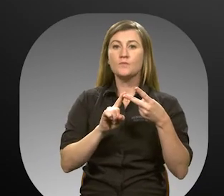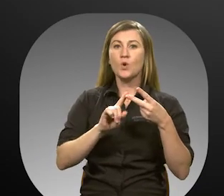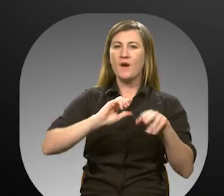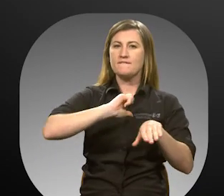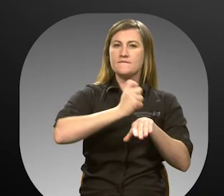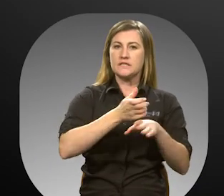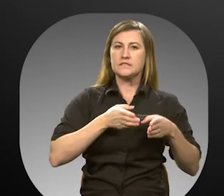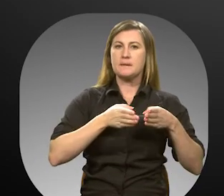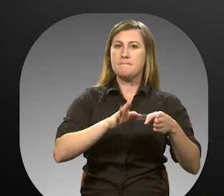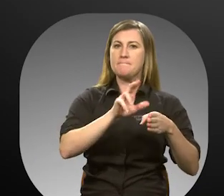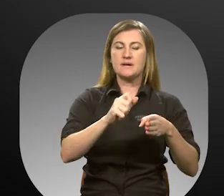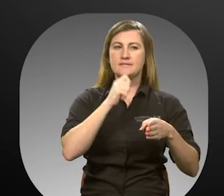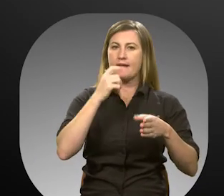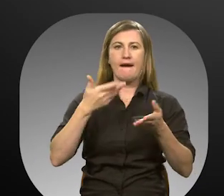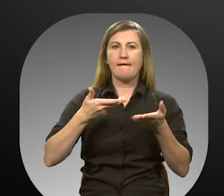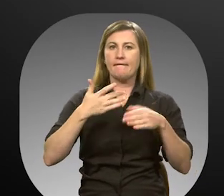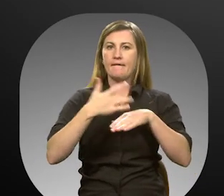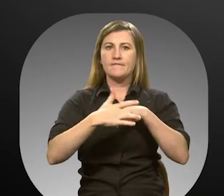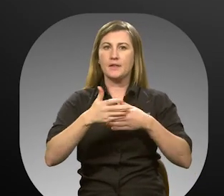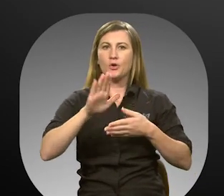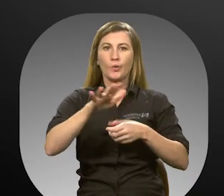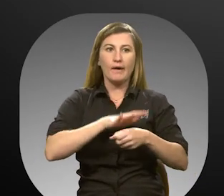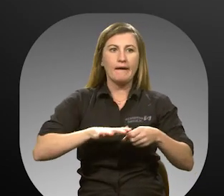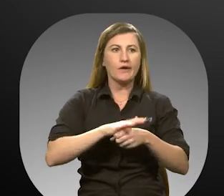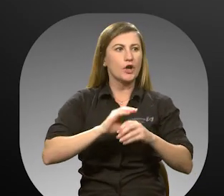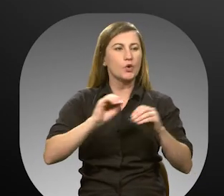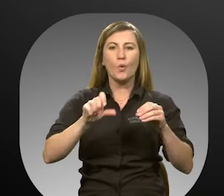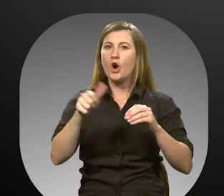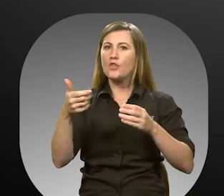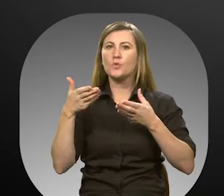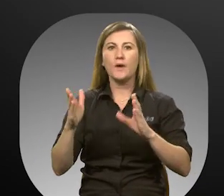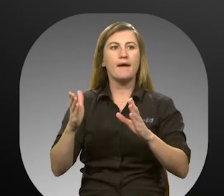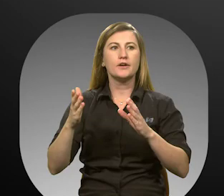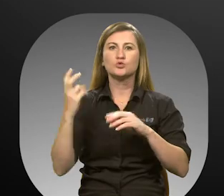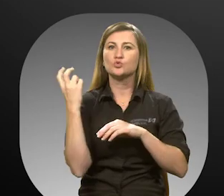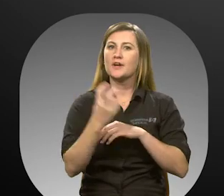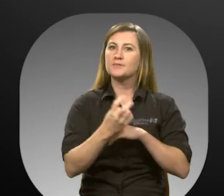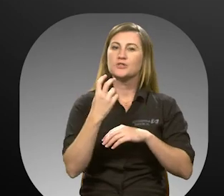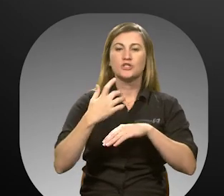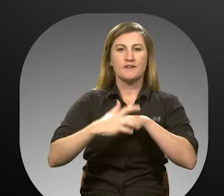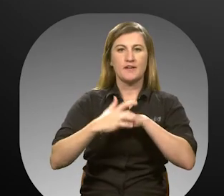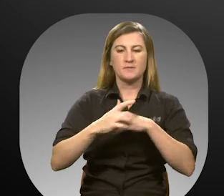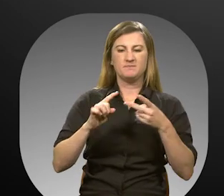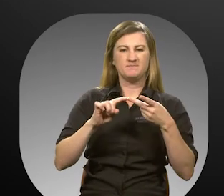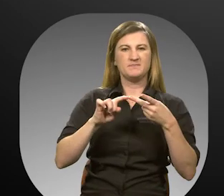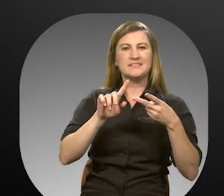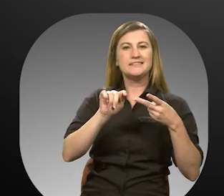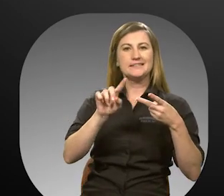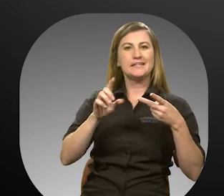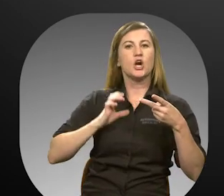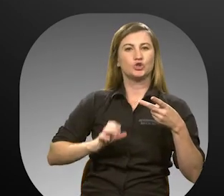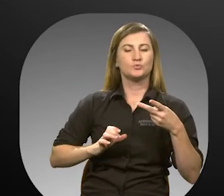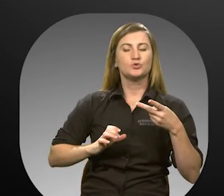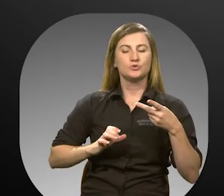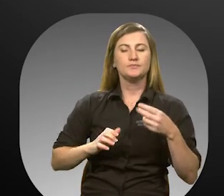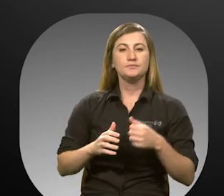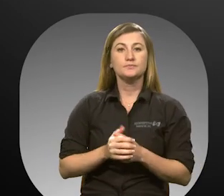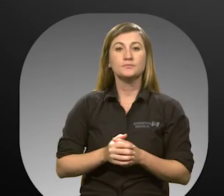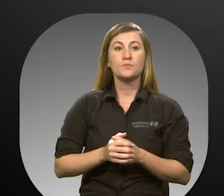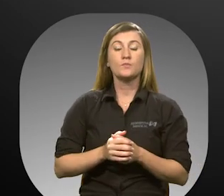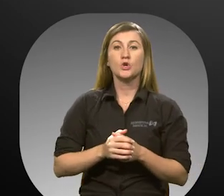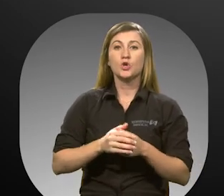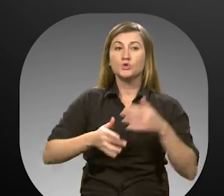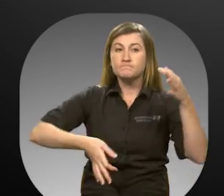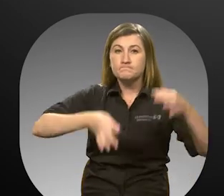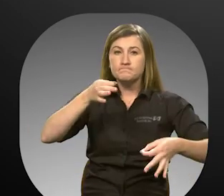fixed route service is not available in your area and you have no other means of transportation available, TD customers. In order